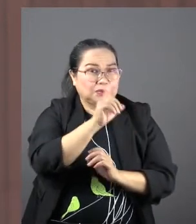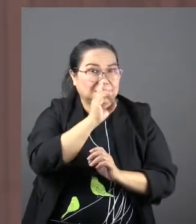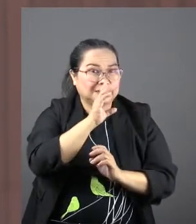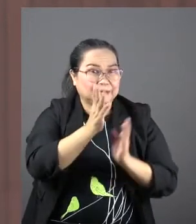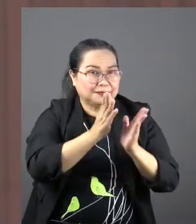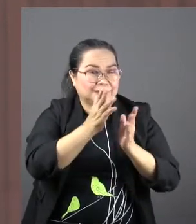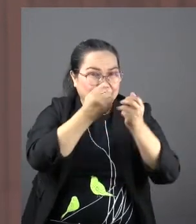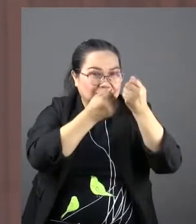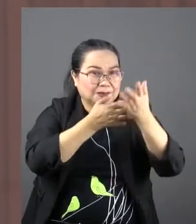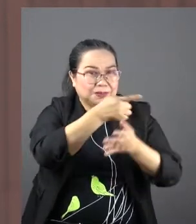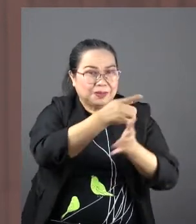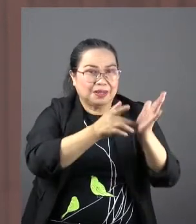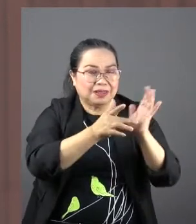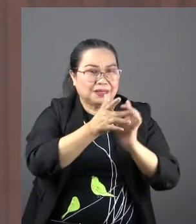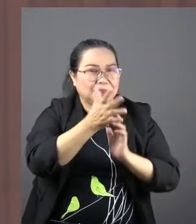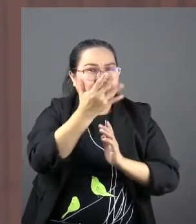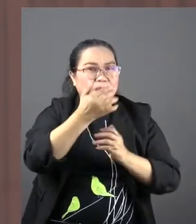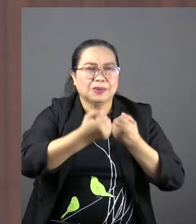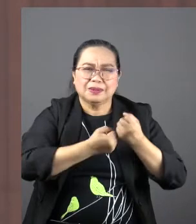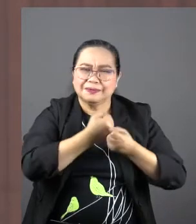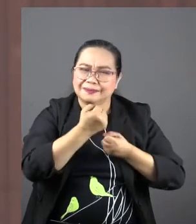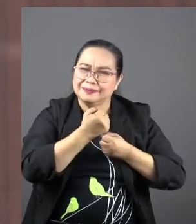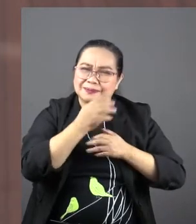Why is this sacrificial humility?